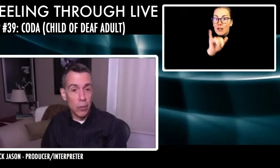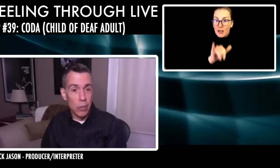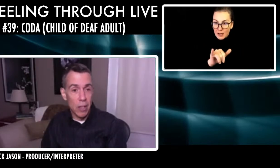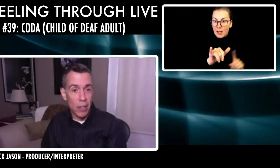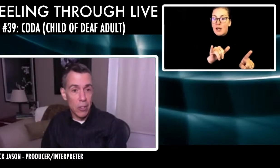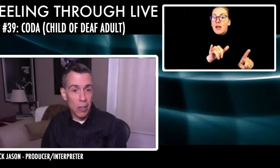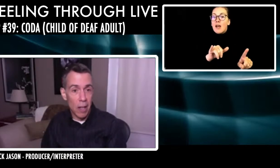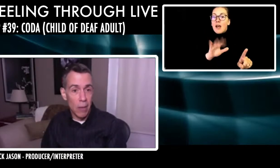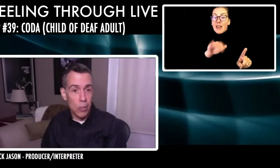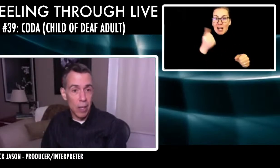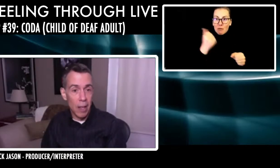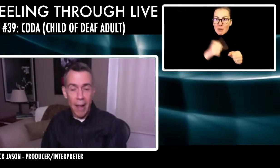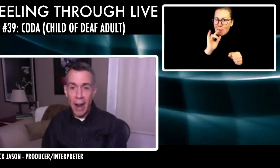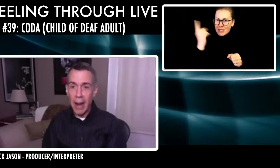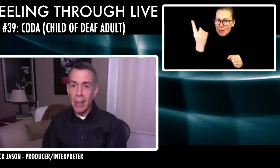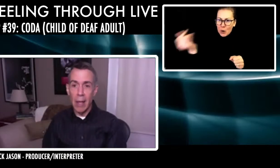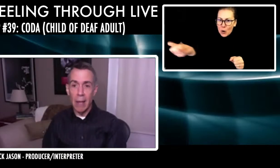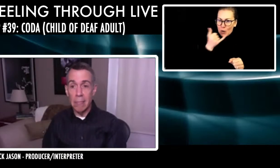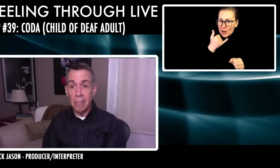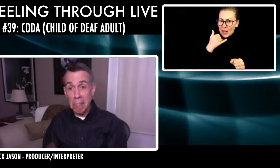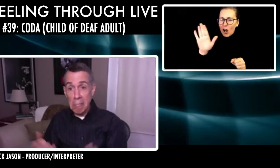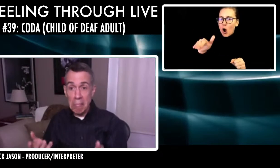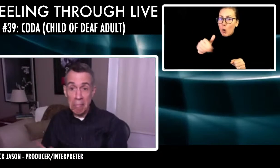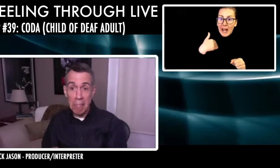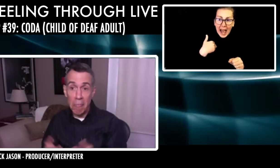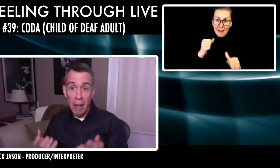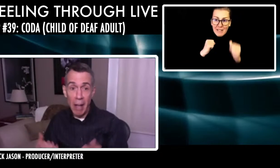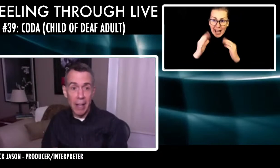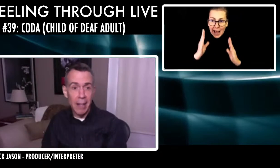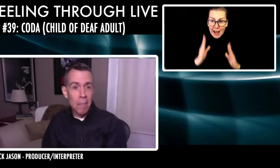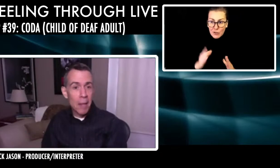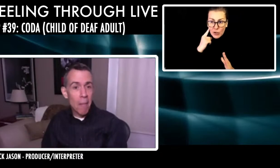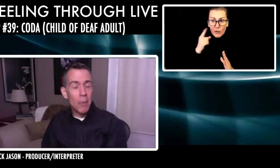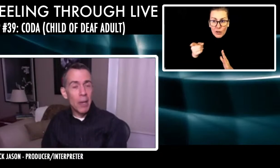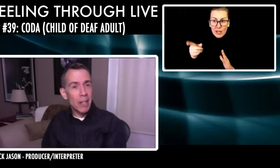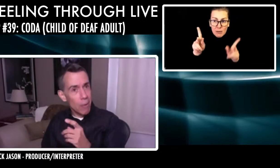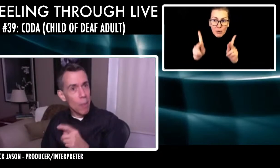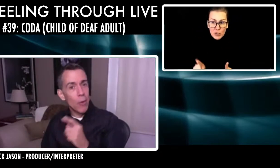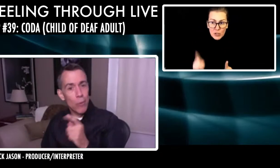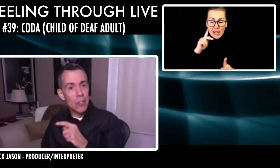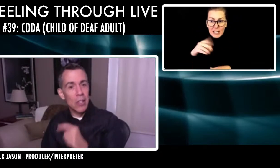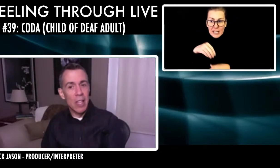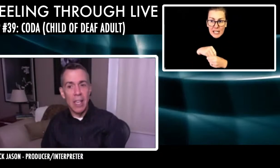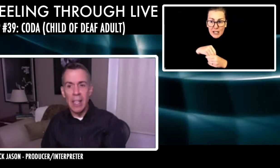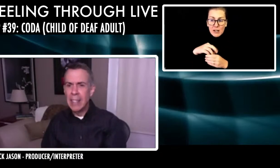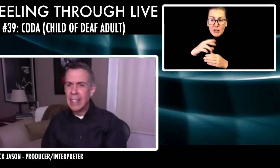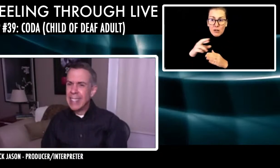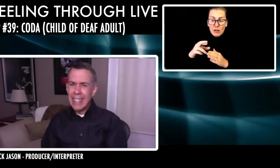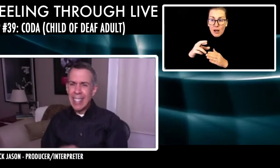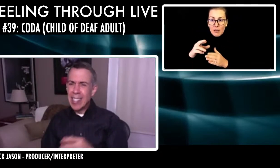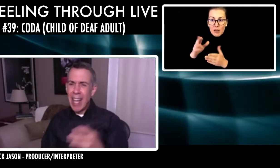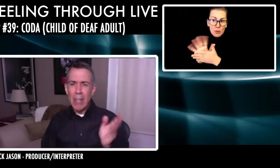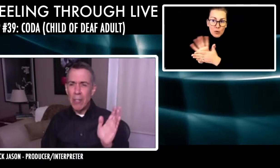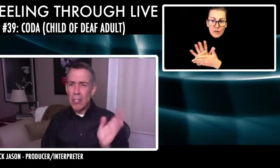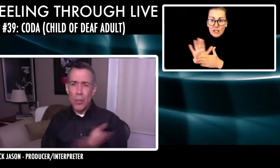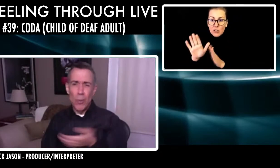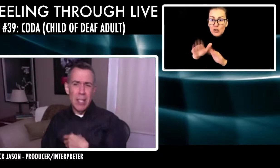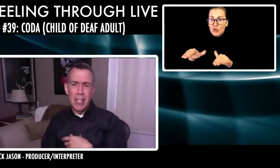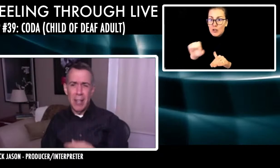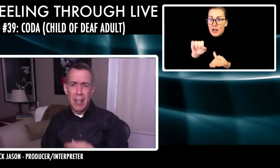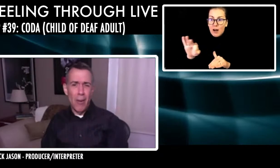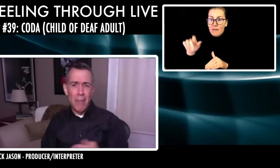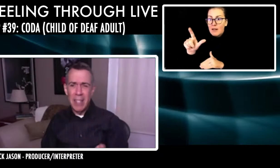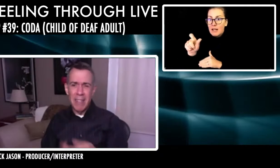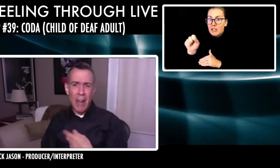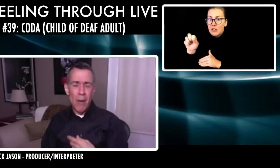movie called Children of a Lesser Guide. And I thought, why not? But I remember originally thinking sign language is too